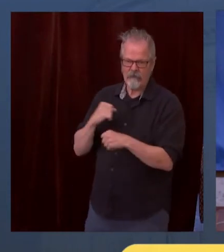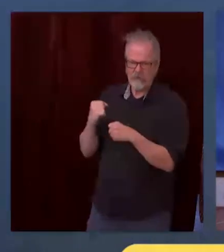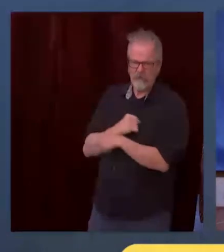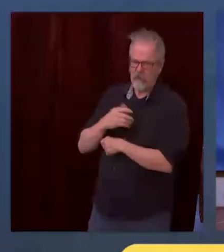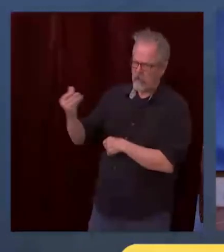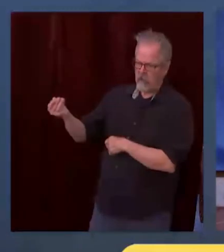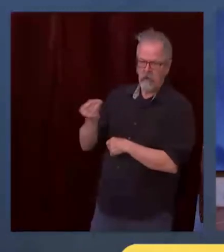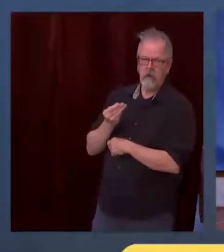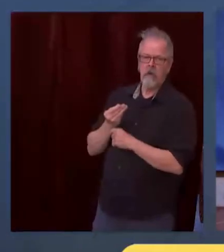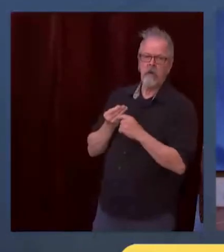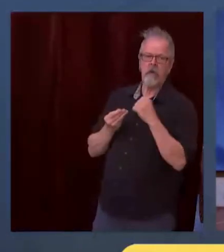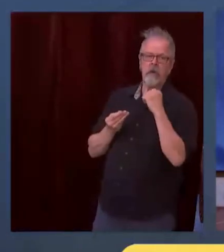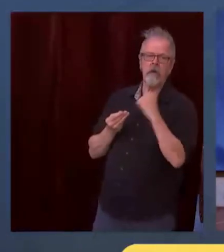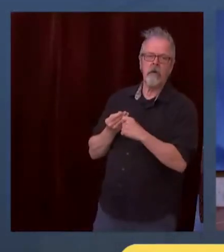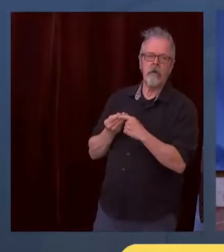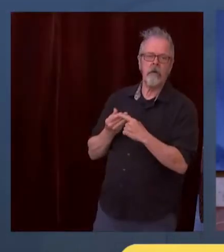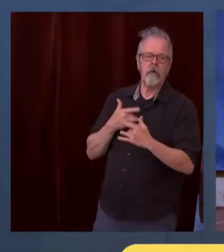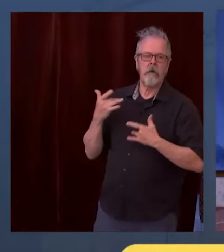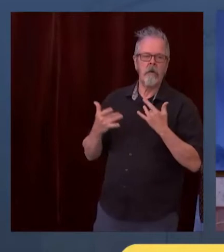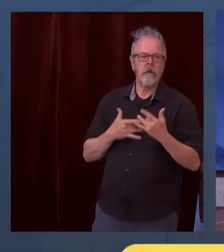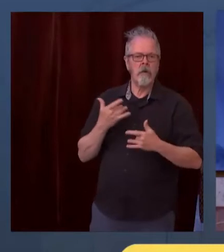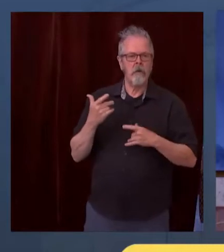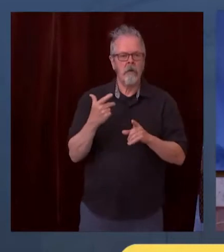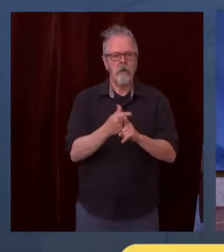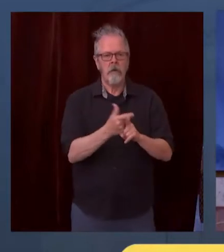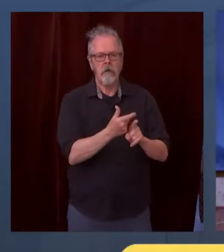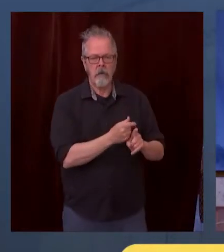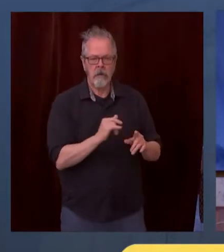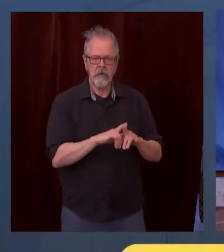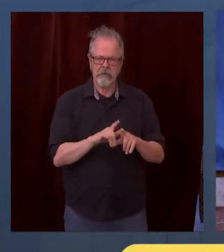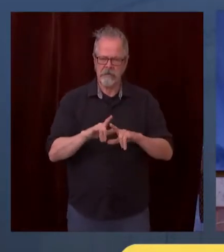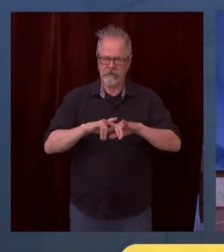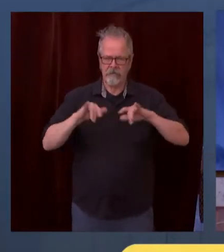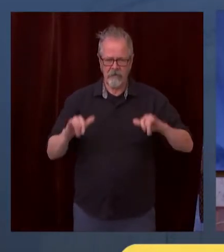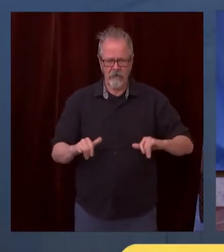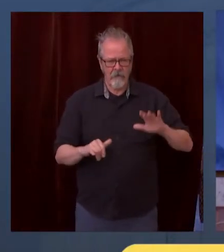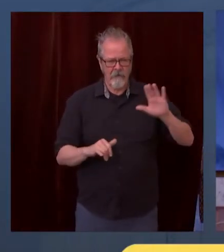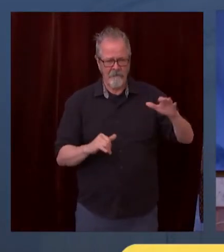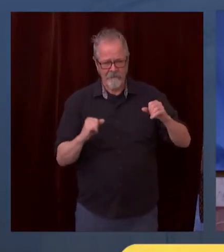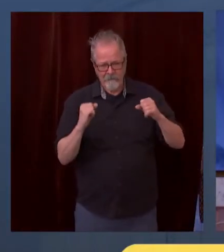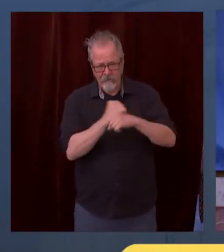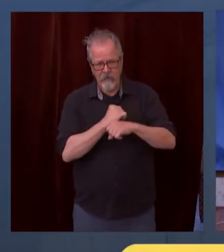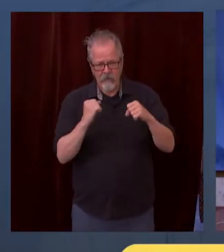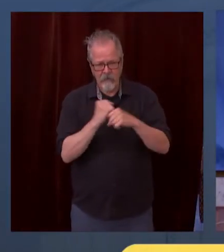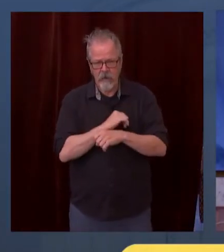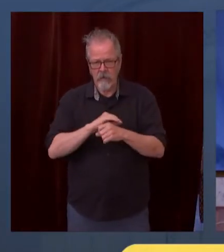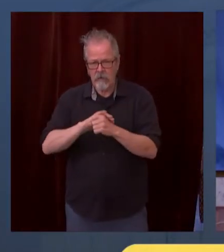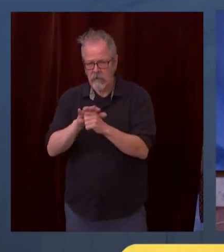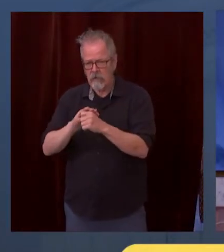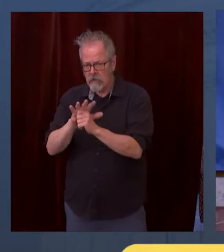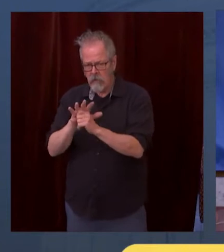But simultaneously, we have effectively a new threat, a more powerful and dangerous threat. And that's what I